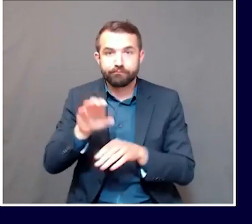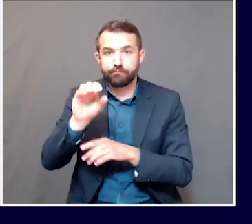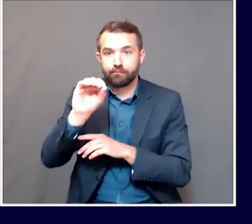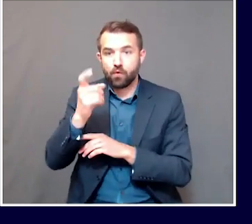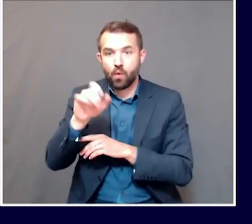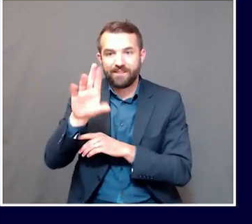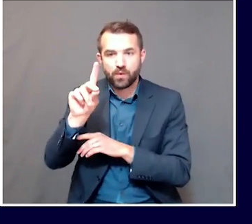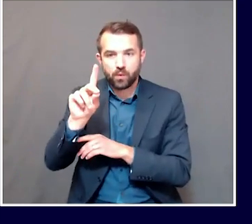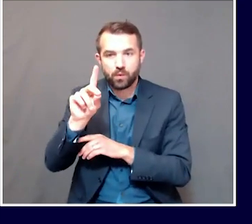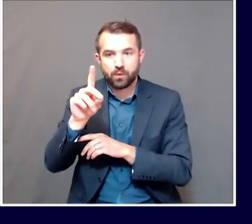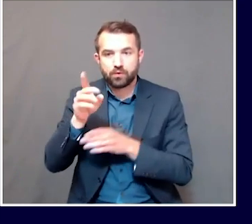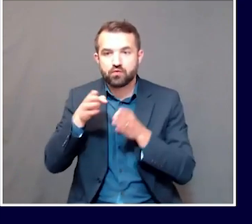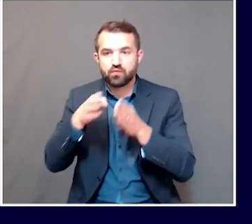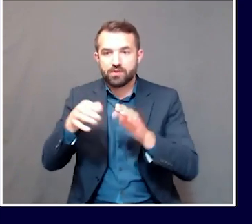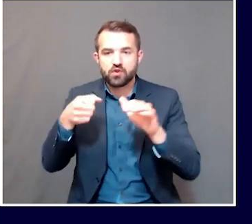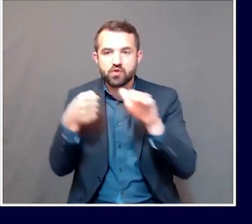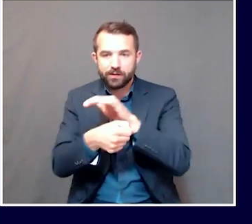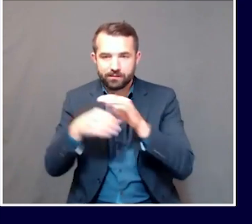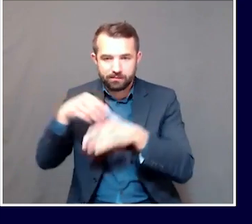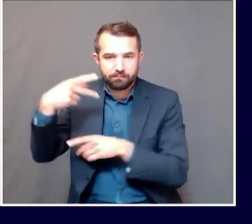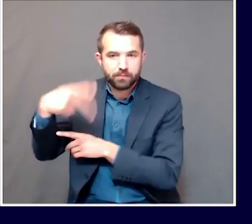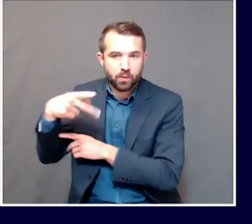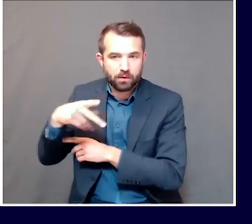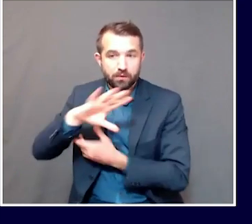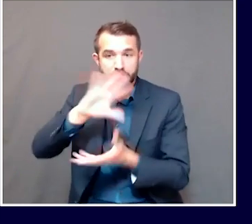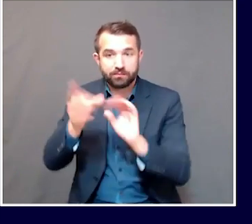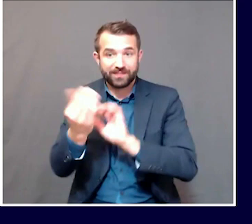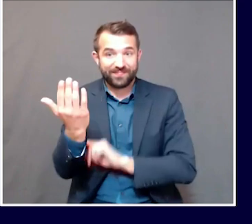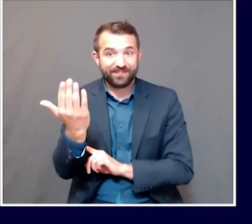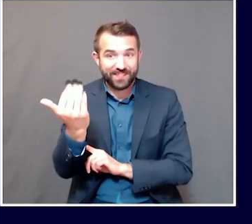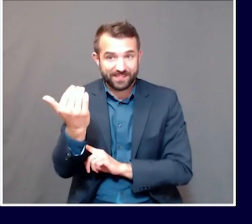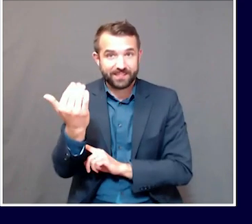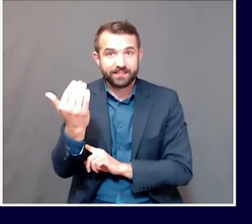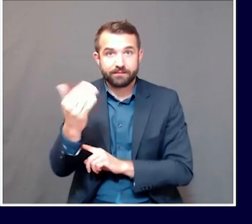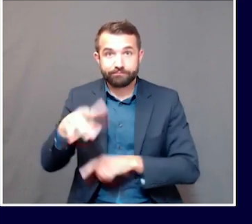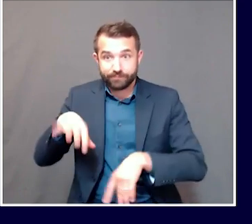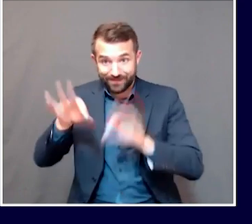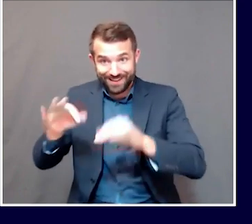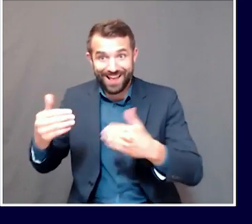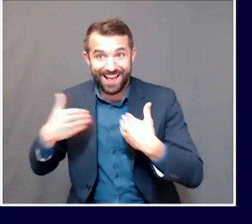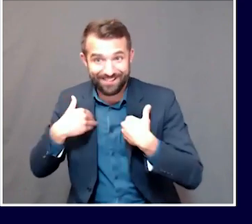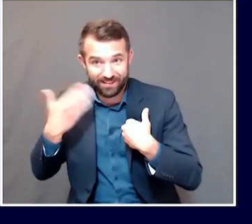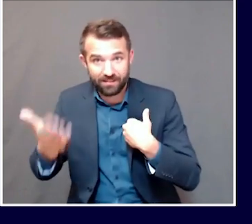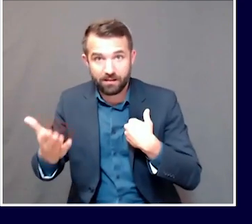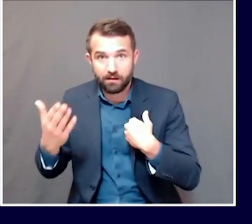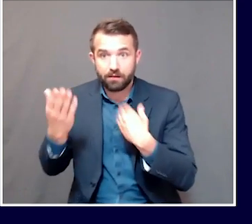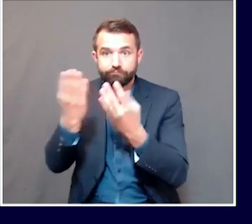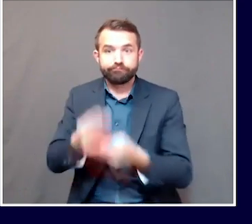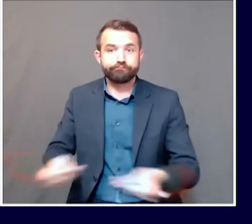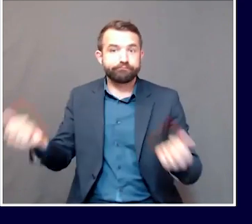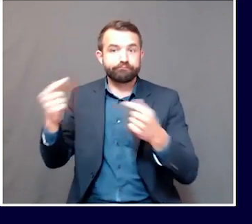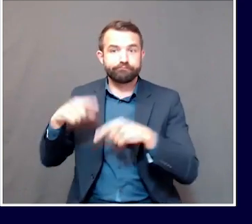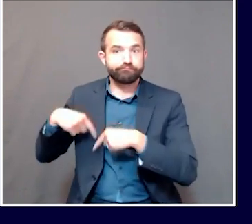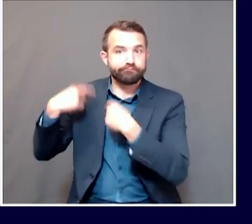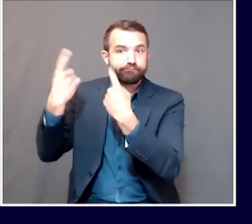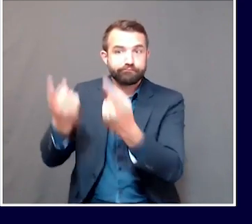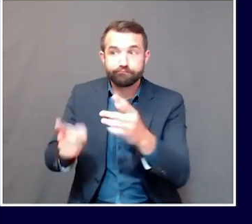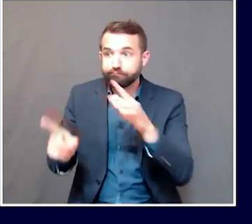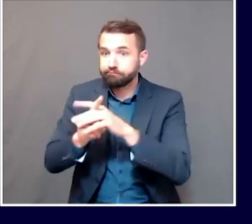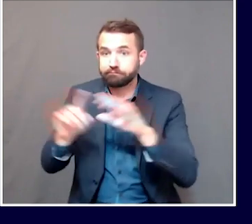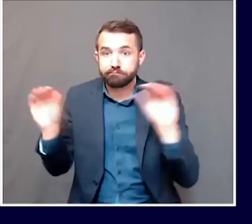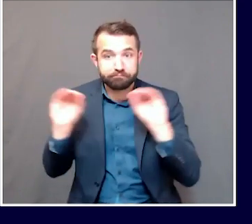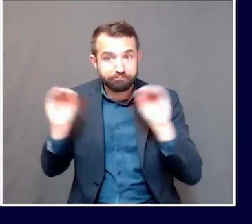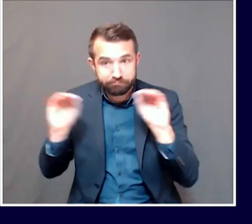affiliated with that shelter had been detected. The closure of the Oxford Street shelter outbreak marks the